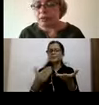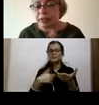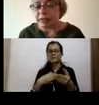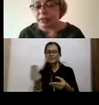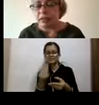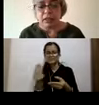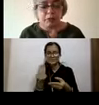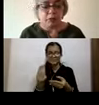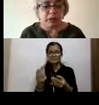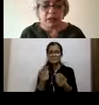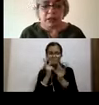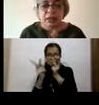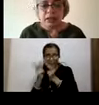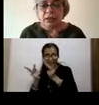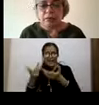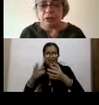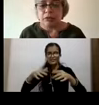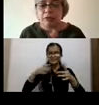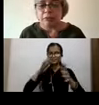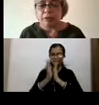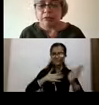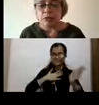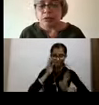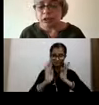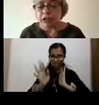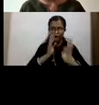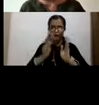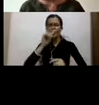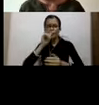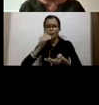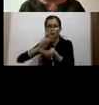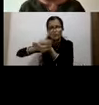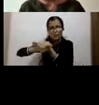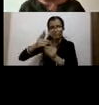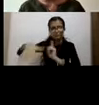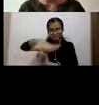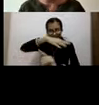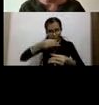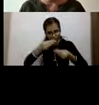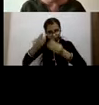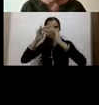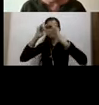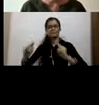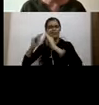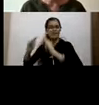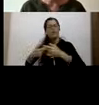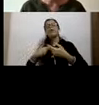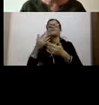that we have created in the forest, you know, where we provide food, water, shelter. And that's what brings wildlife back.